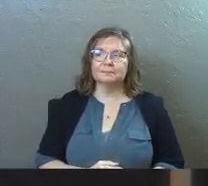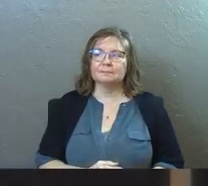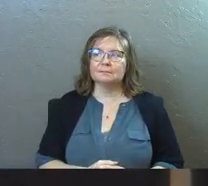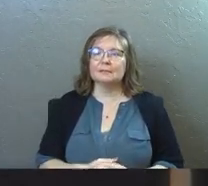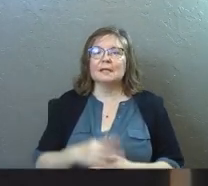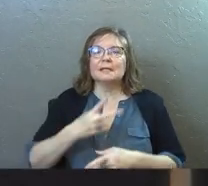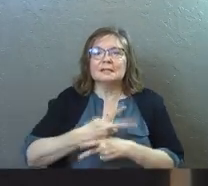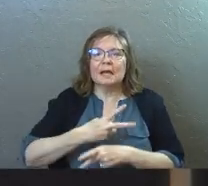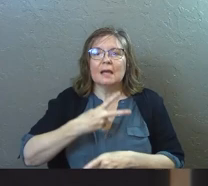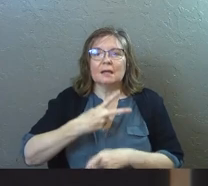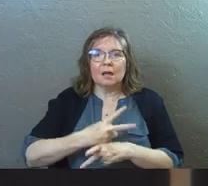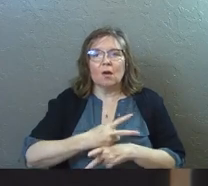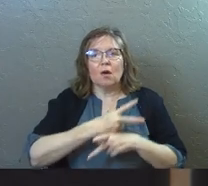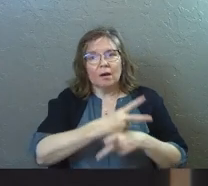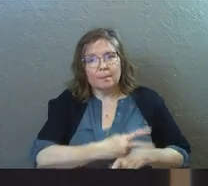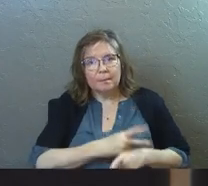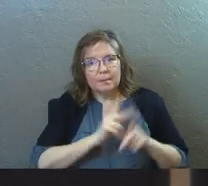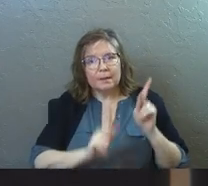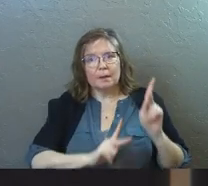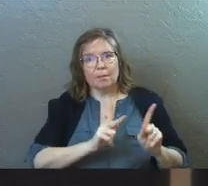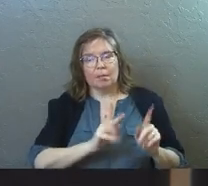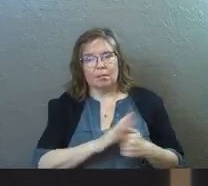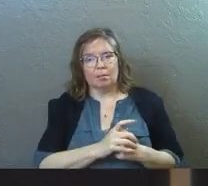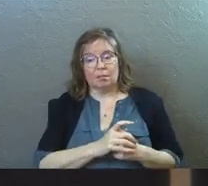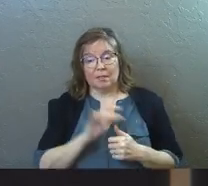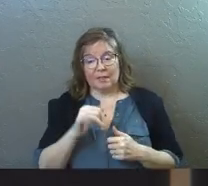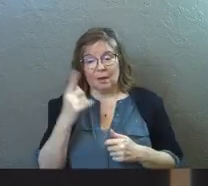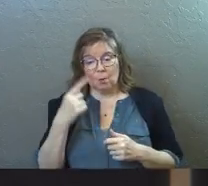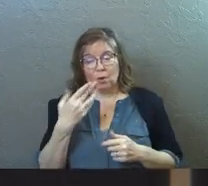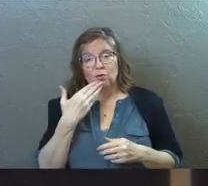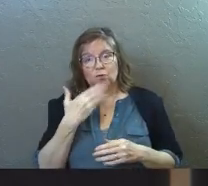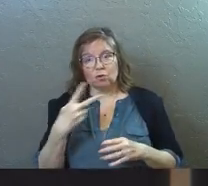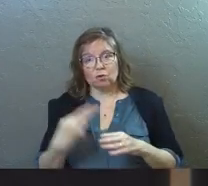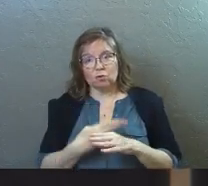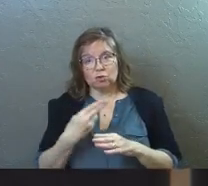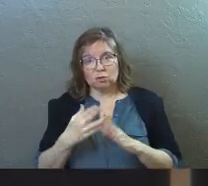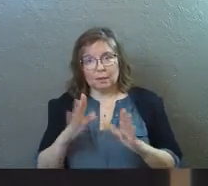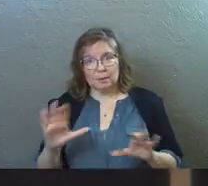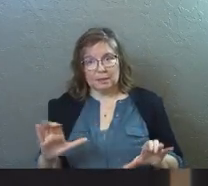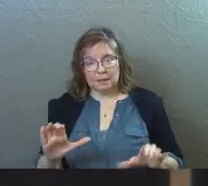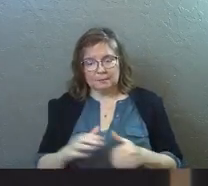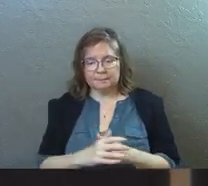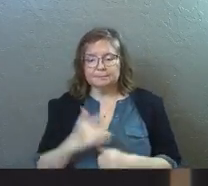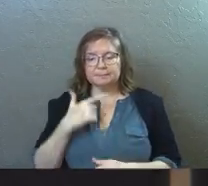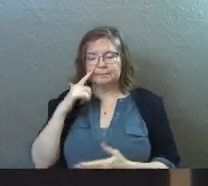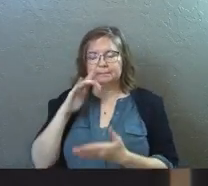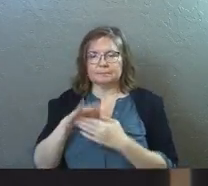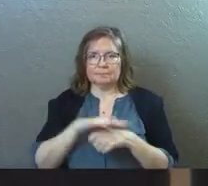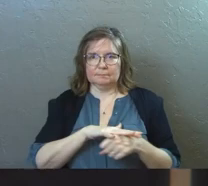Take care of people. Because that's what the good shepherd does. I believe in the local church.